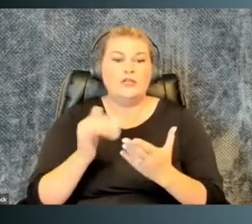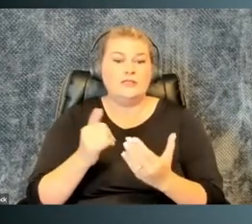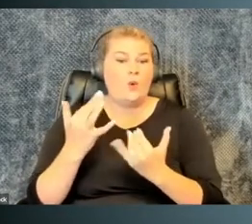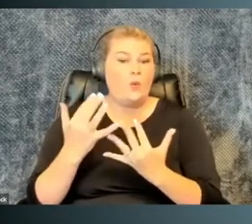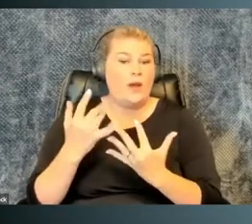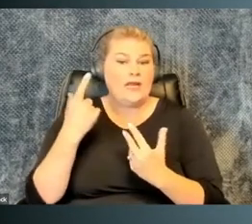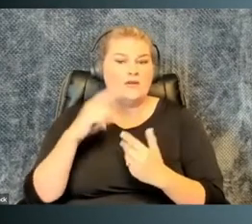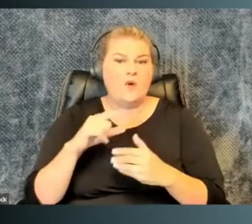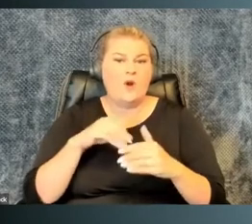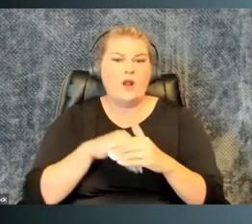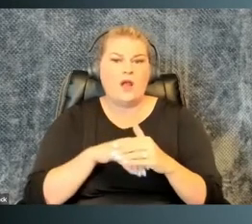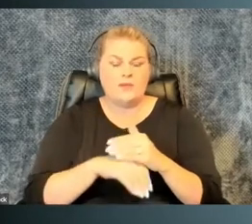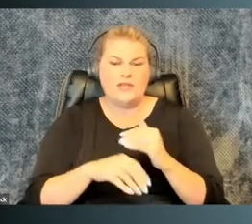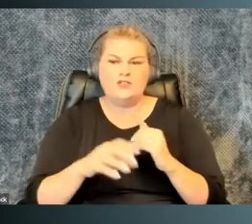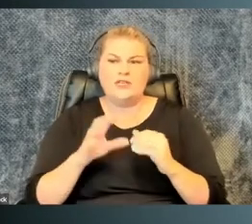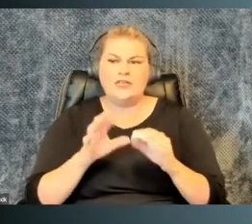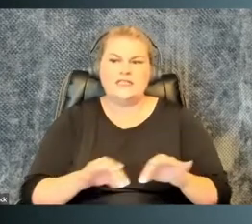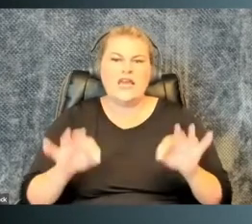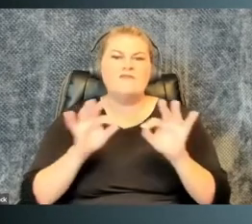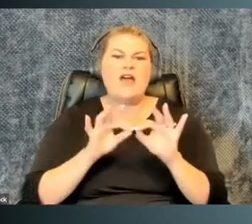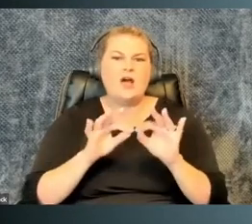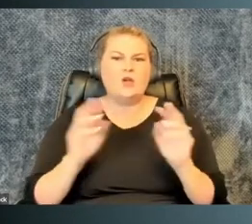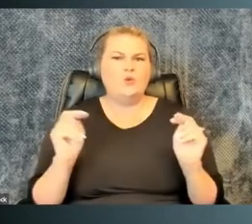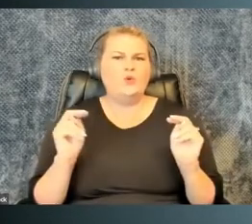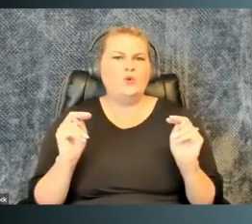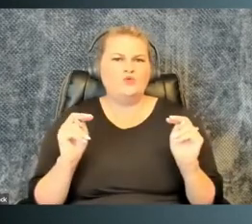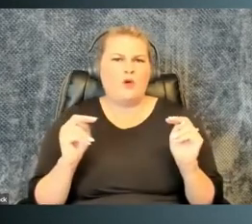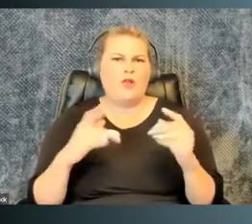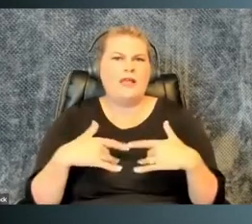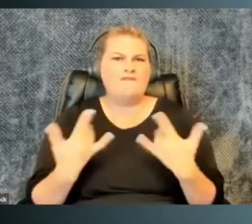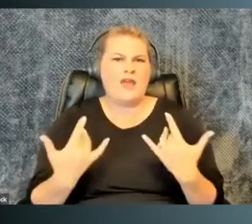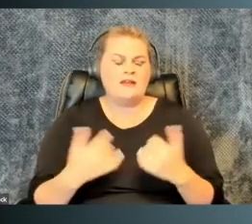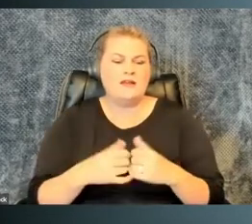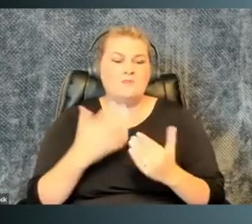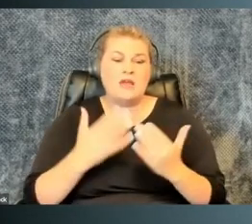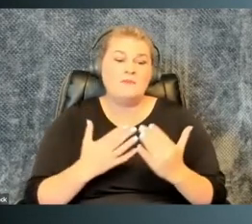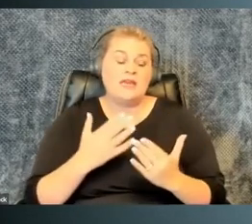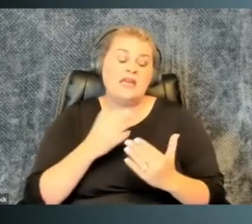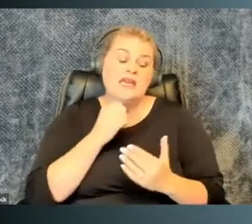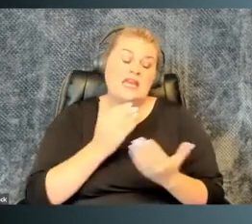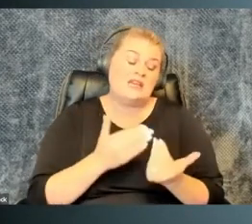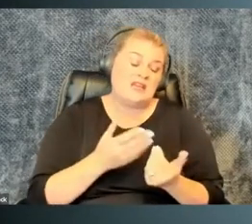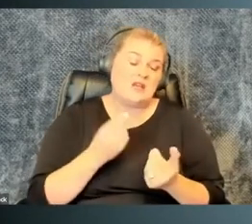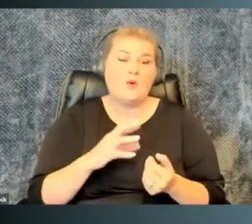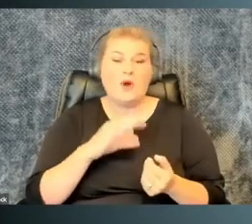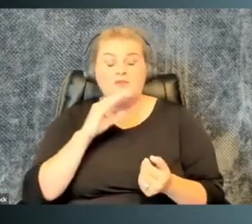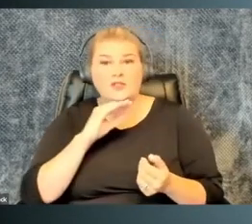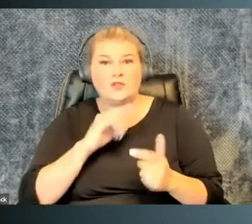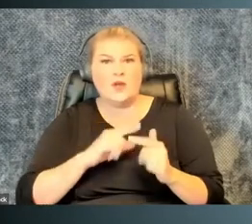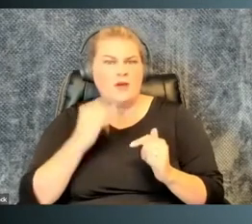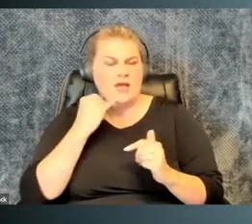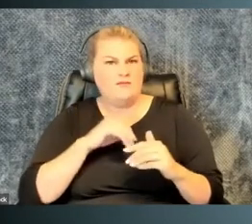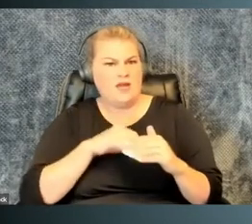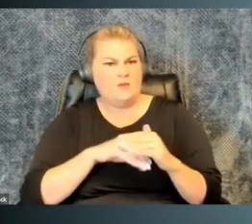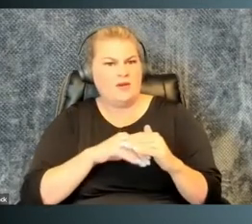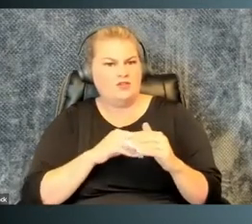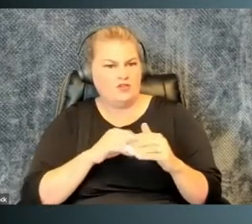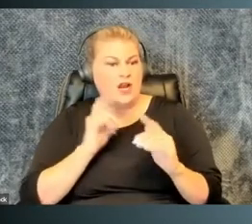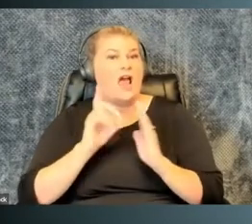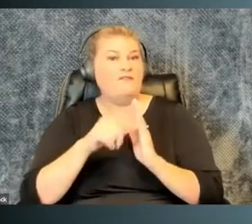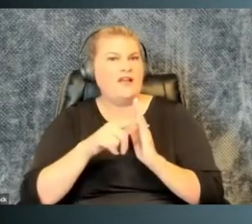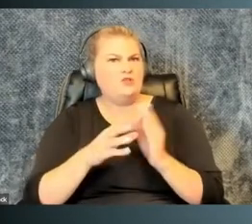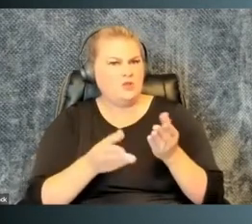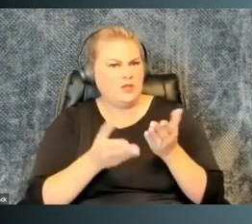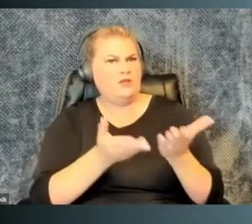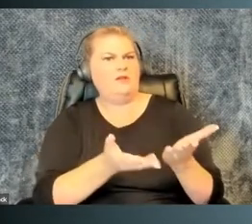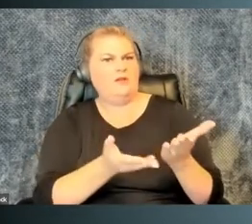discourses, suggest that waiting for an accommodation is a value neutral event. It might be inconvenient or frustrating, but